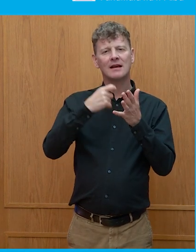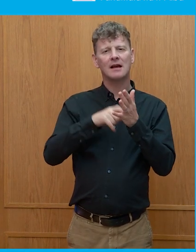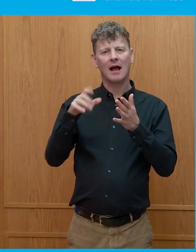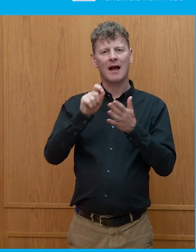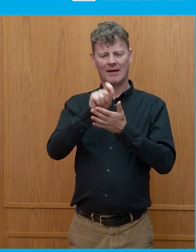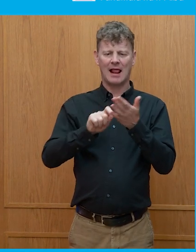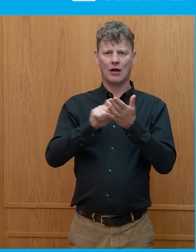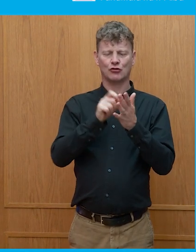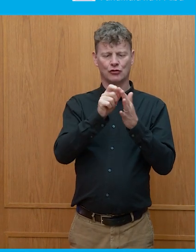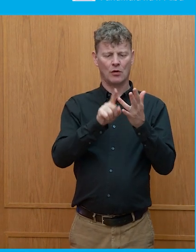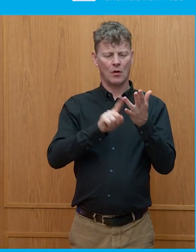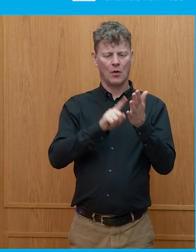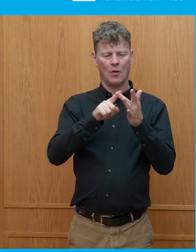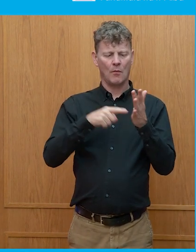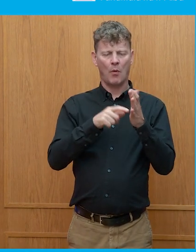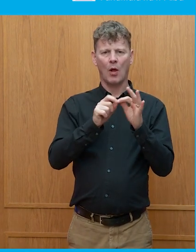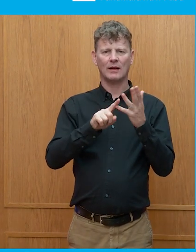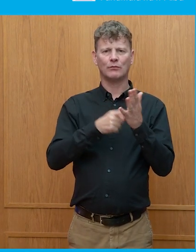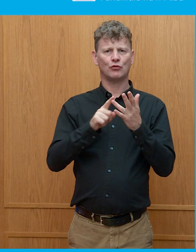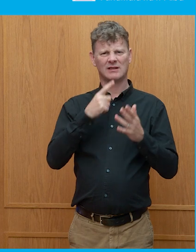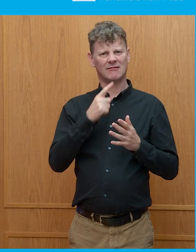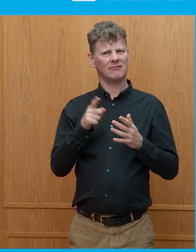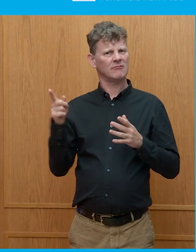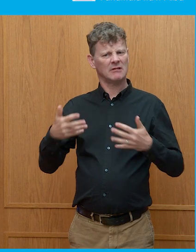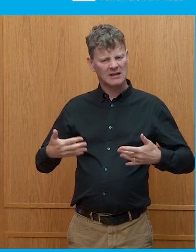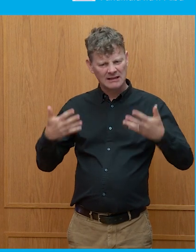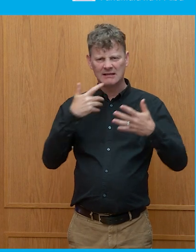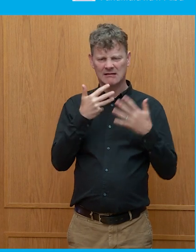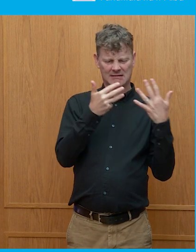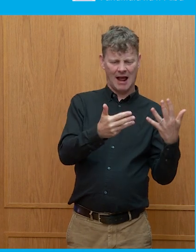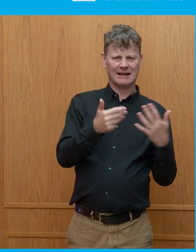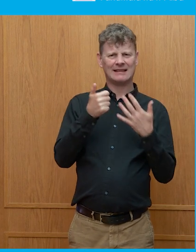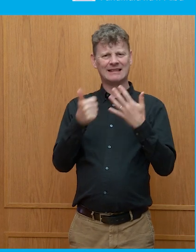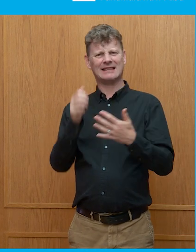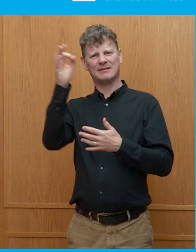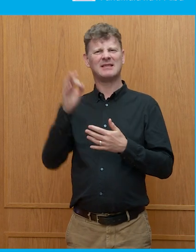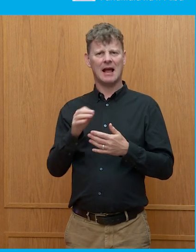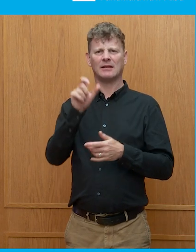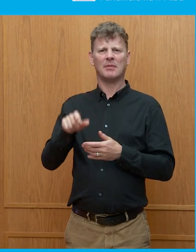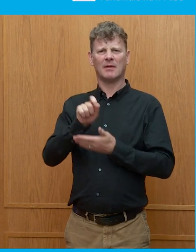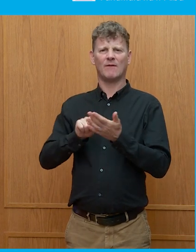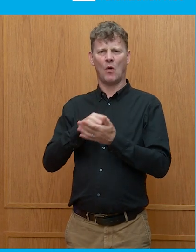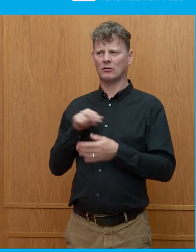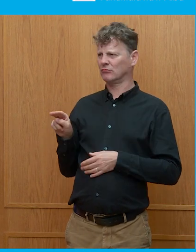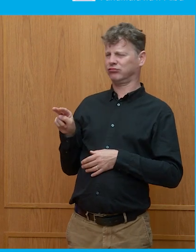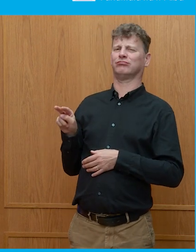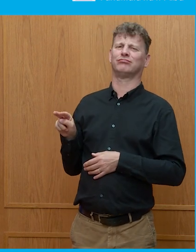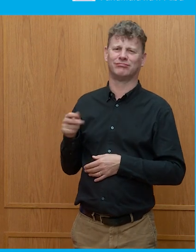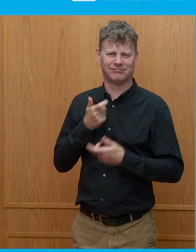96 percent of people had voted. Until the Scottish independence referendum,